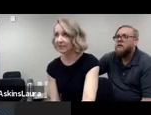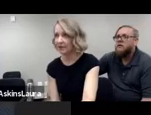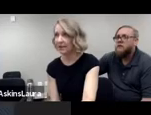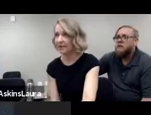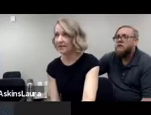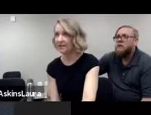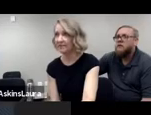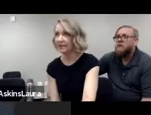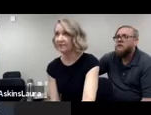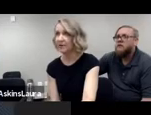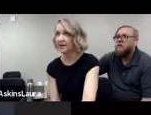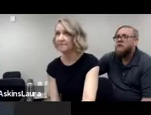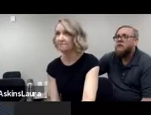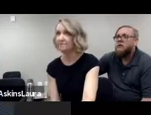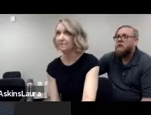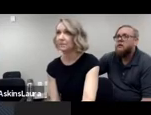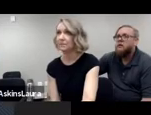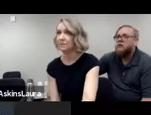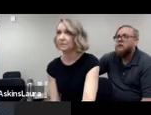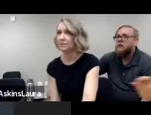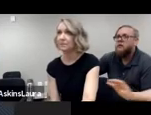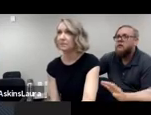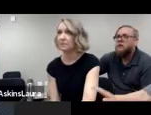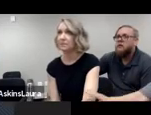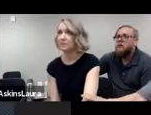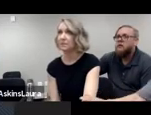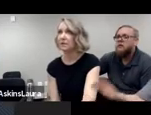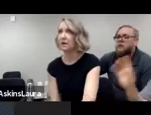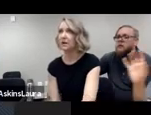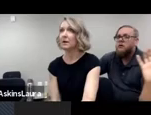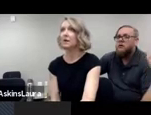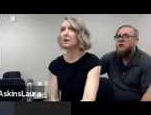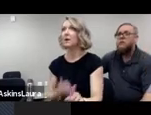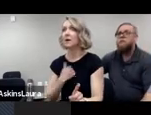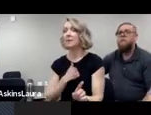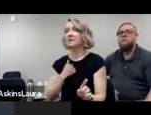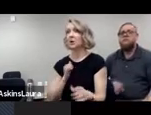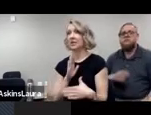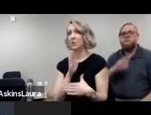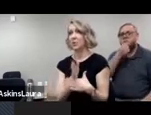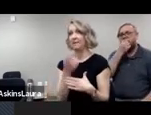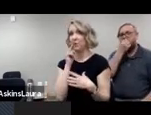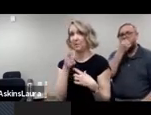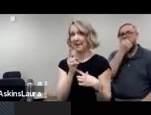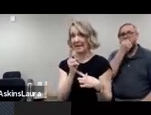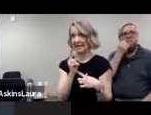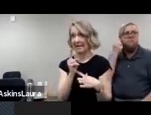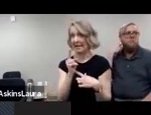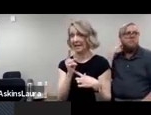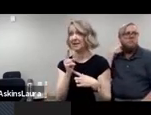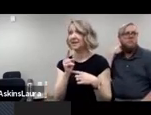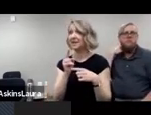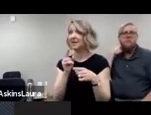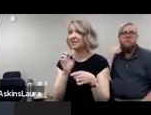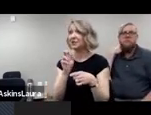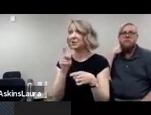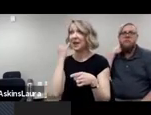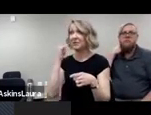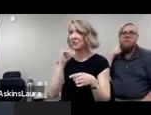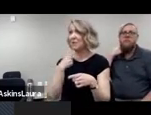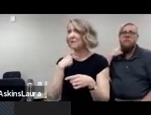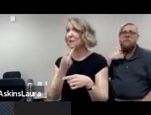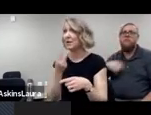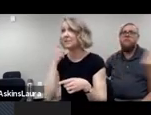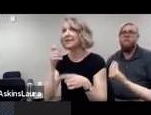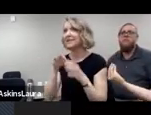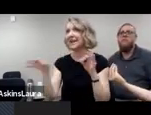in California, in the state of California. I'm sorry to interrupt for a second. Sherry, if it's okay if you don't voice because